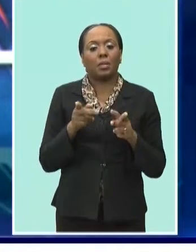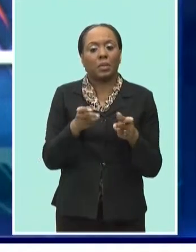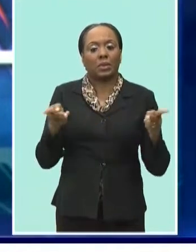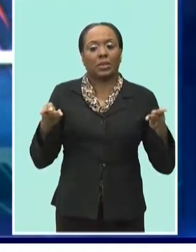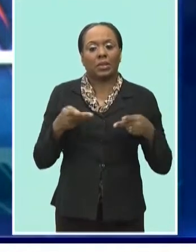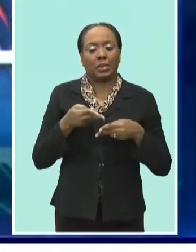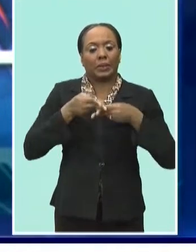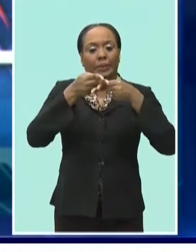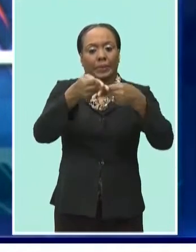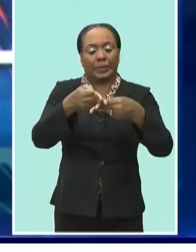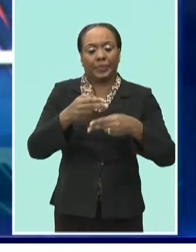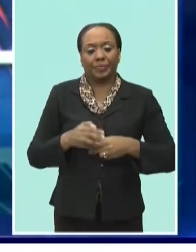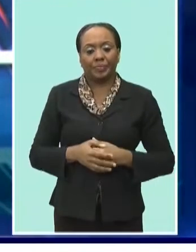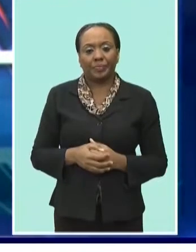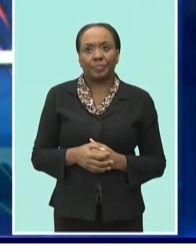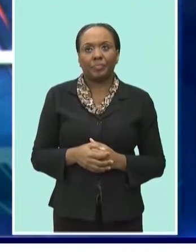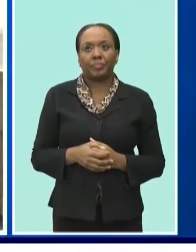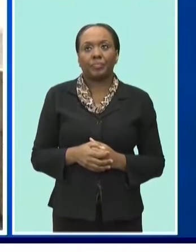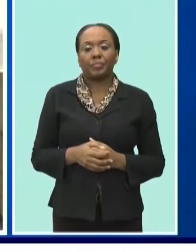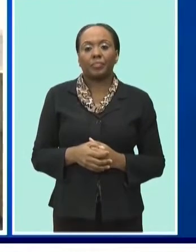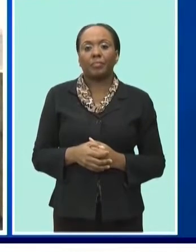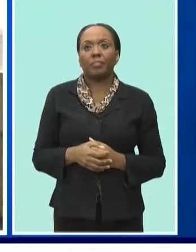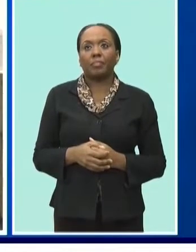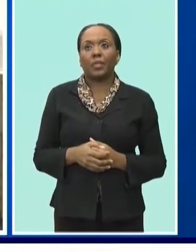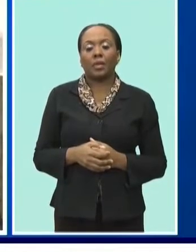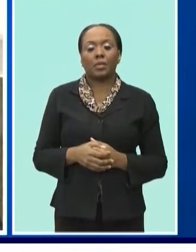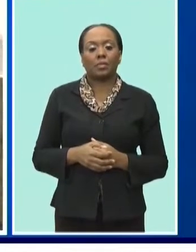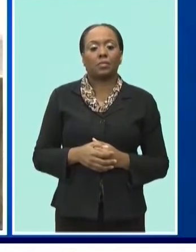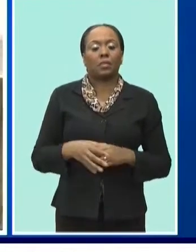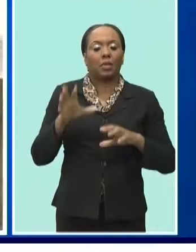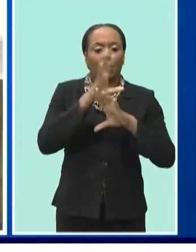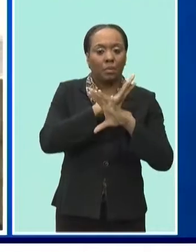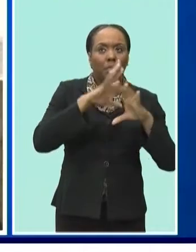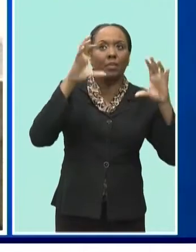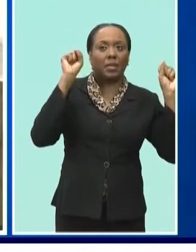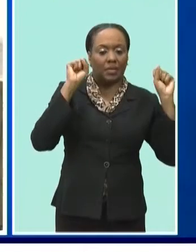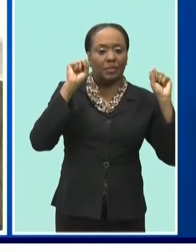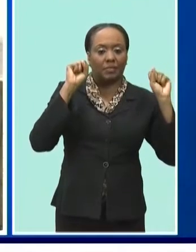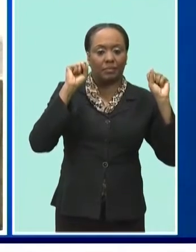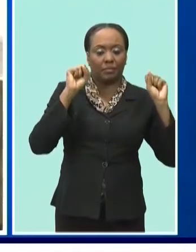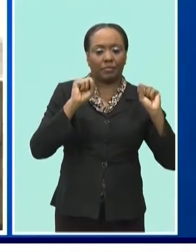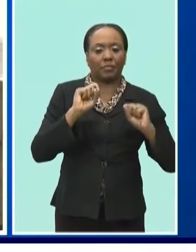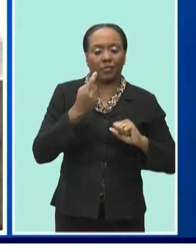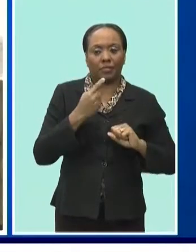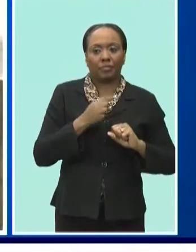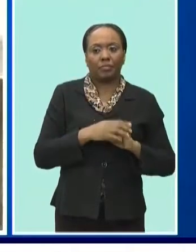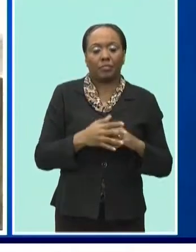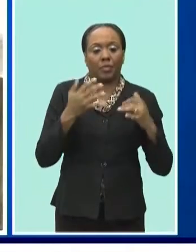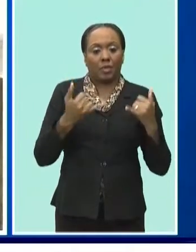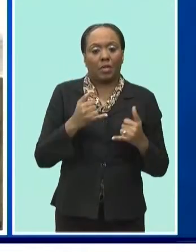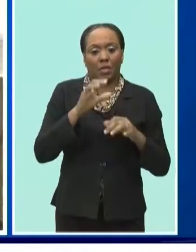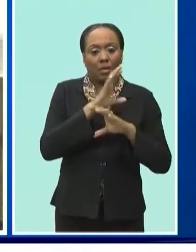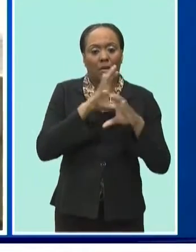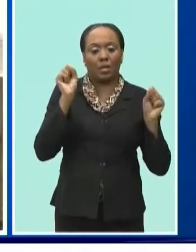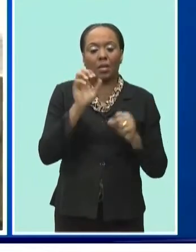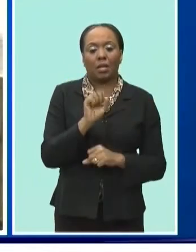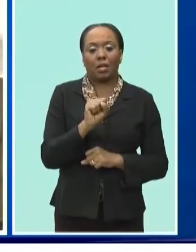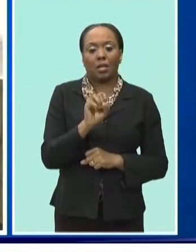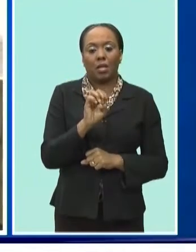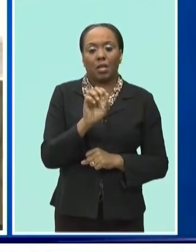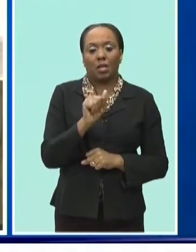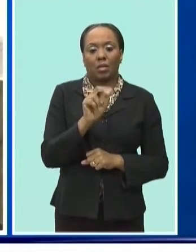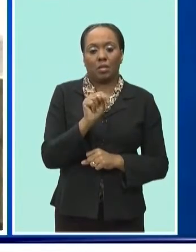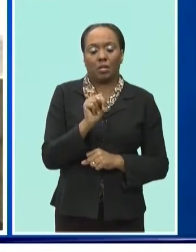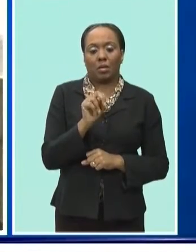contested. We have the post of president being contested, as you know. Currently, the president is Mr. Sean Spencer,